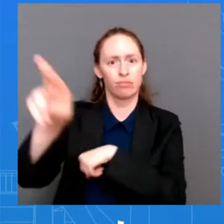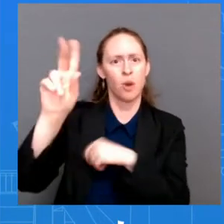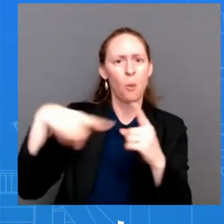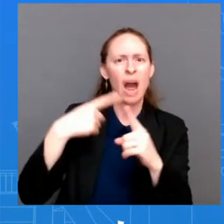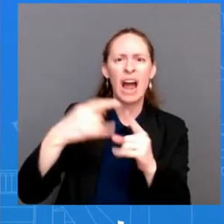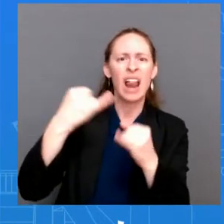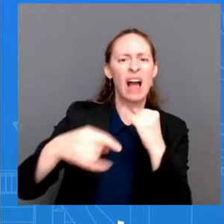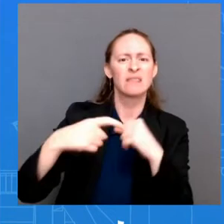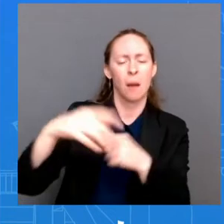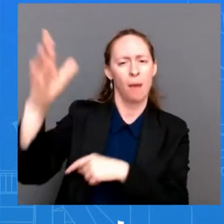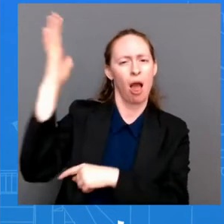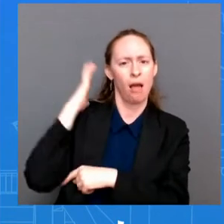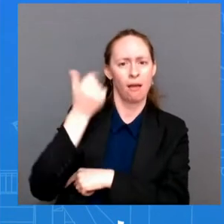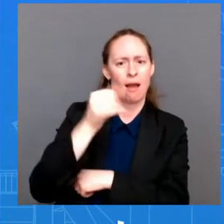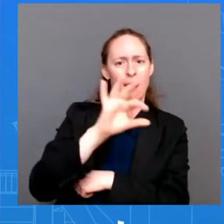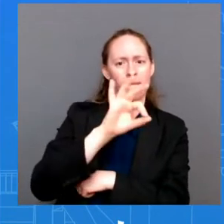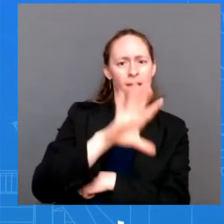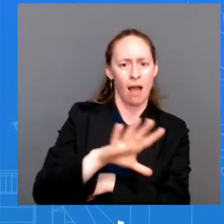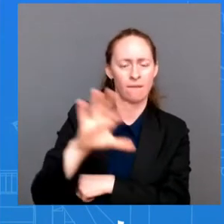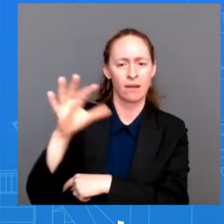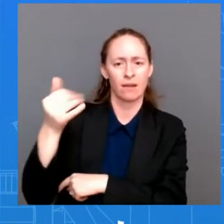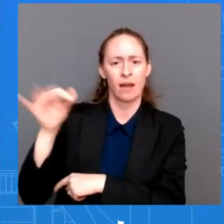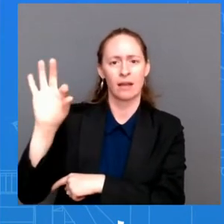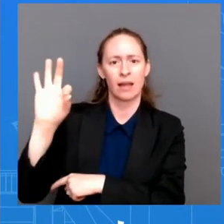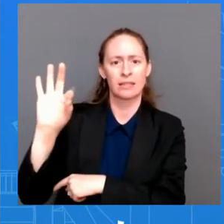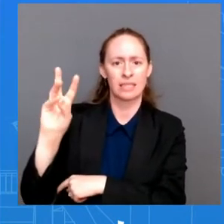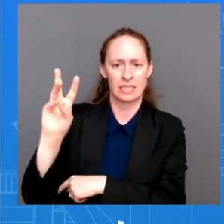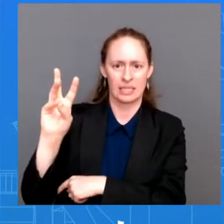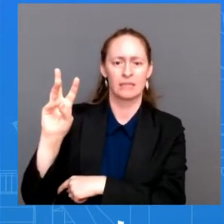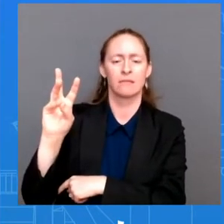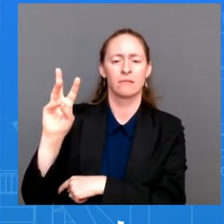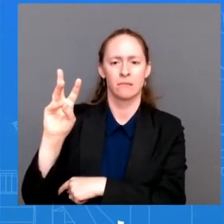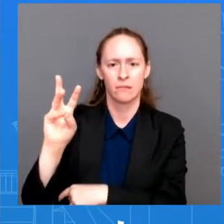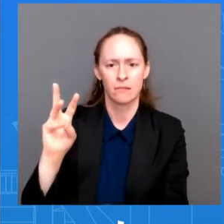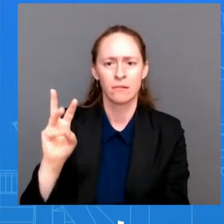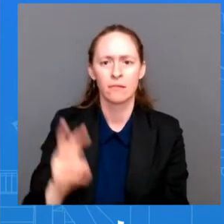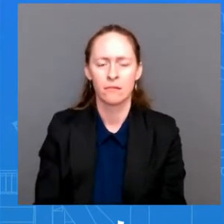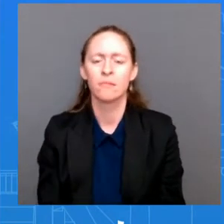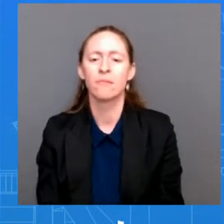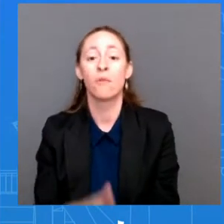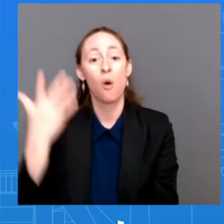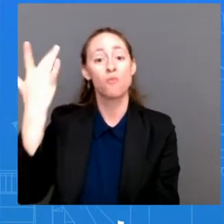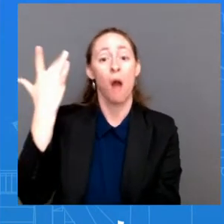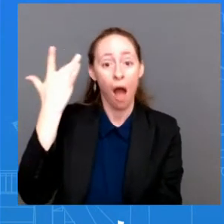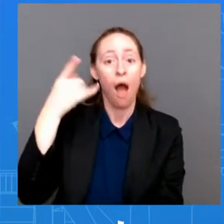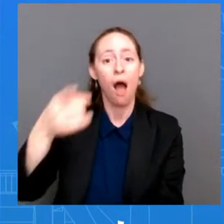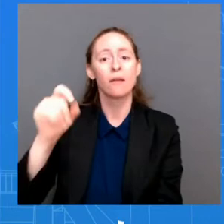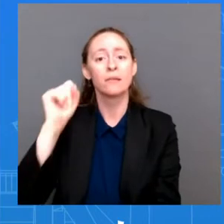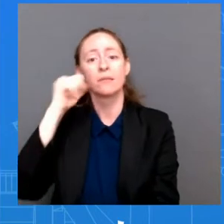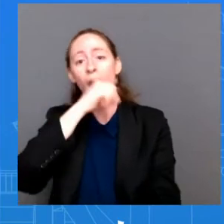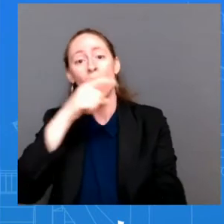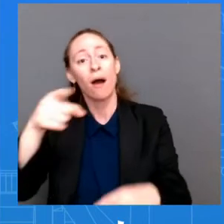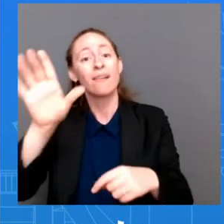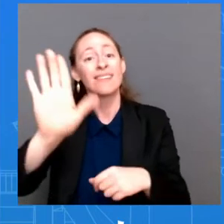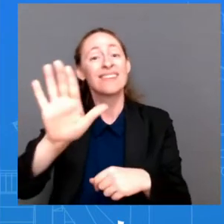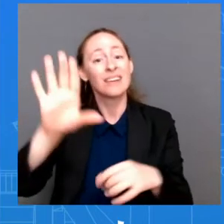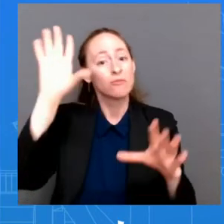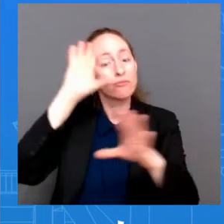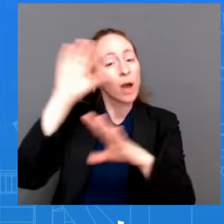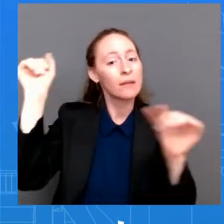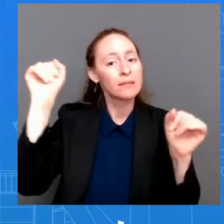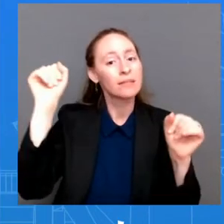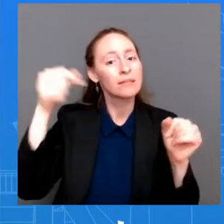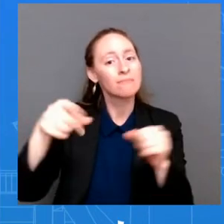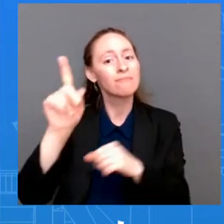to Taiwan's President's visit to deliver an address at his alma mater. I want to contrast